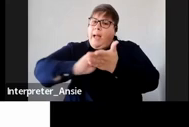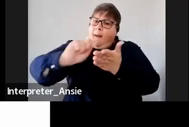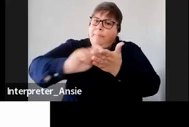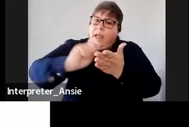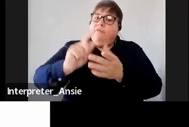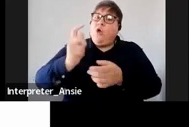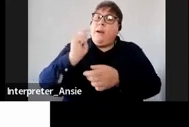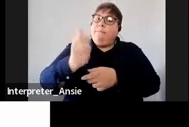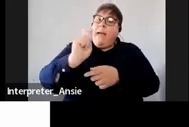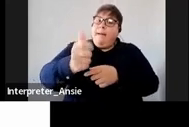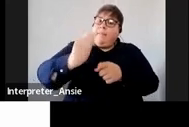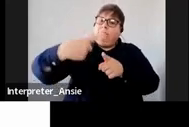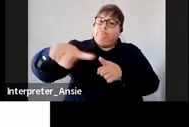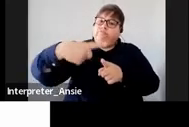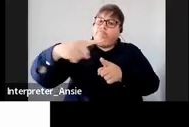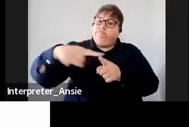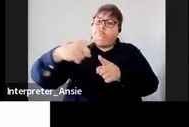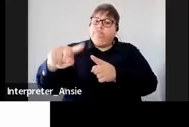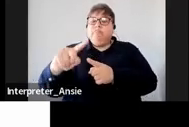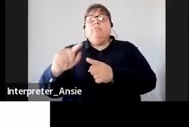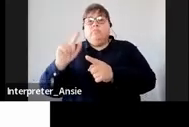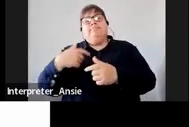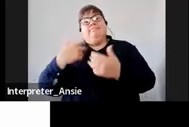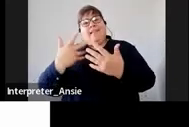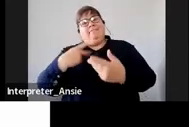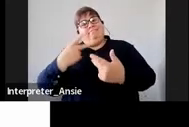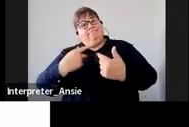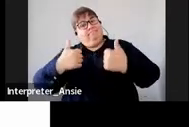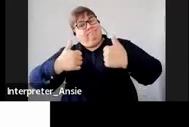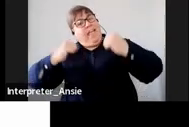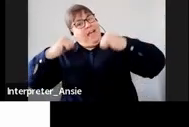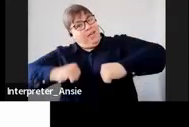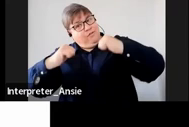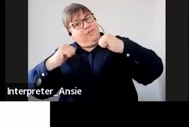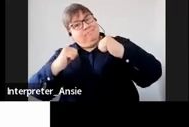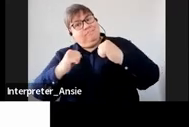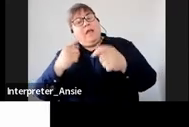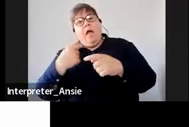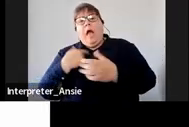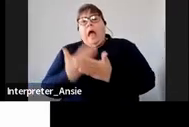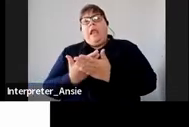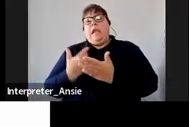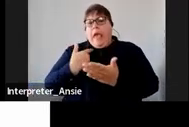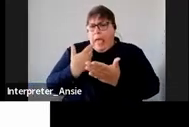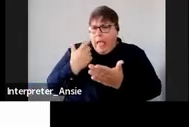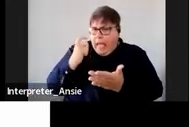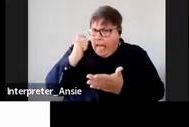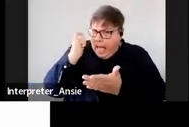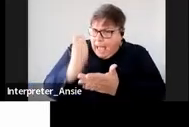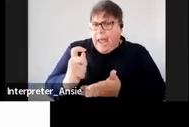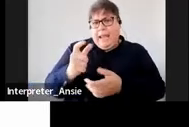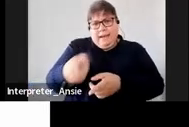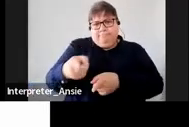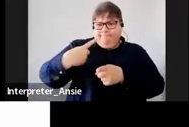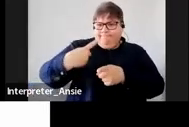arrangements where we're able to come to an agreement in terms of a suitable and an affordable payment arrangements that does not